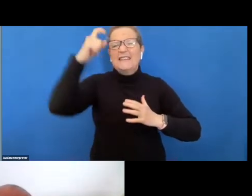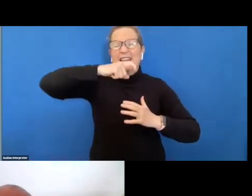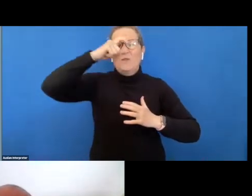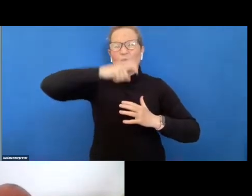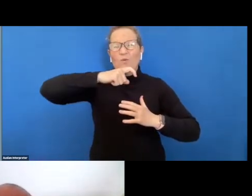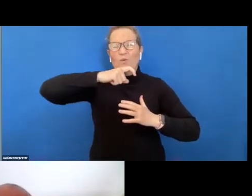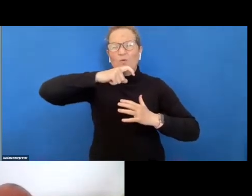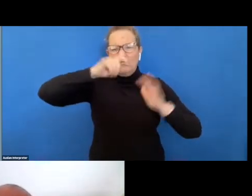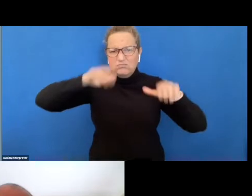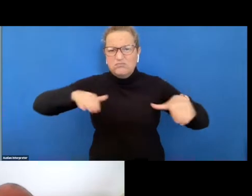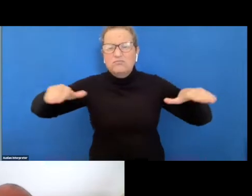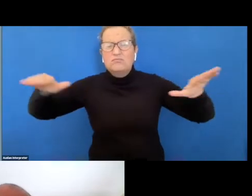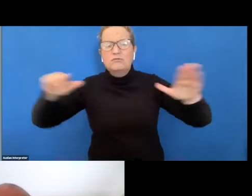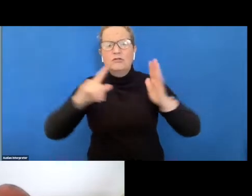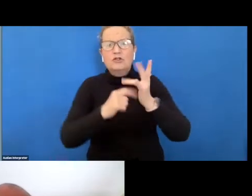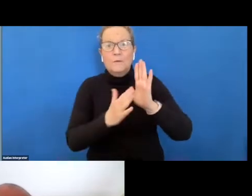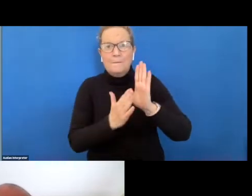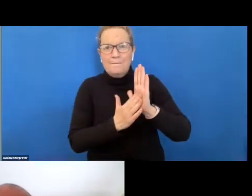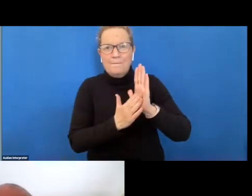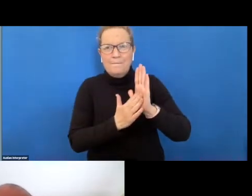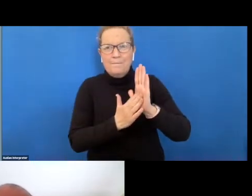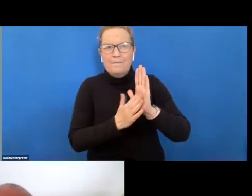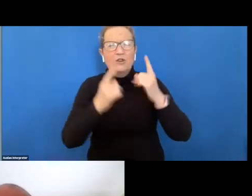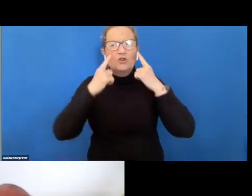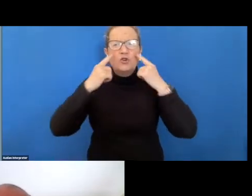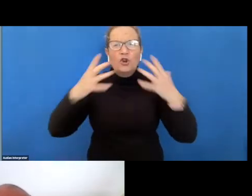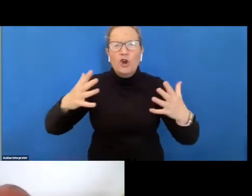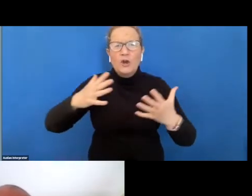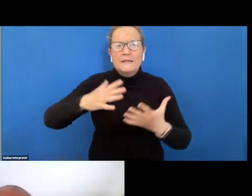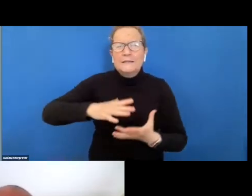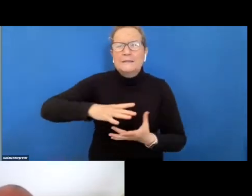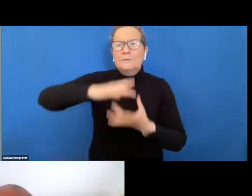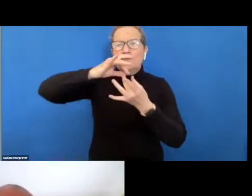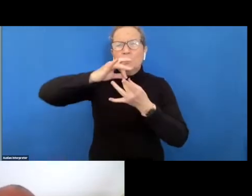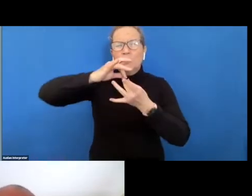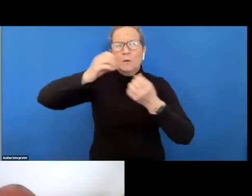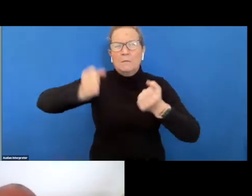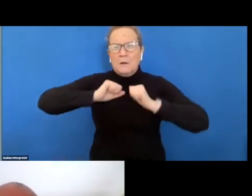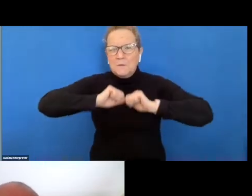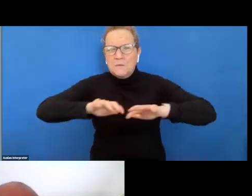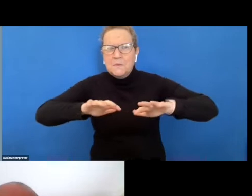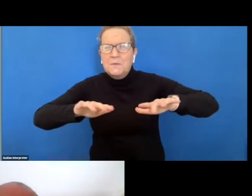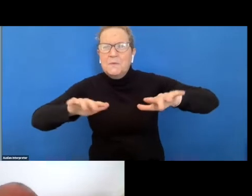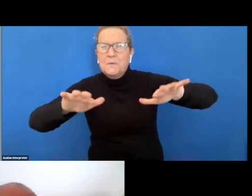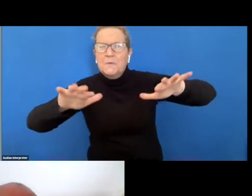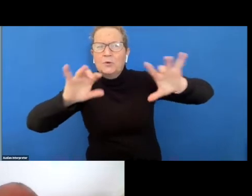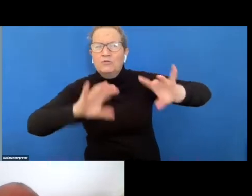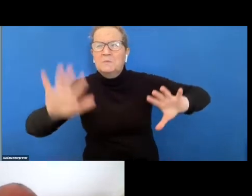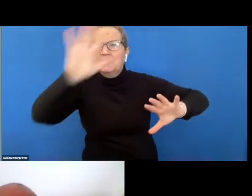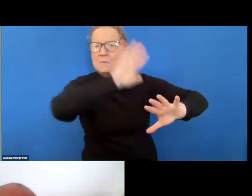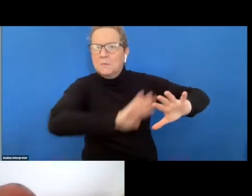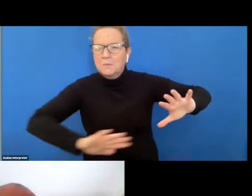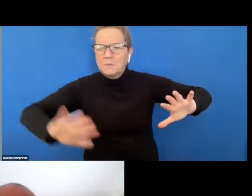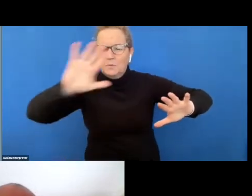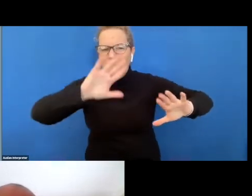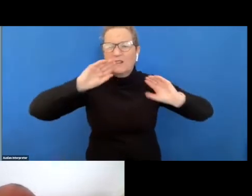bunjil represents spiritual powers throughout many parts of australia bunjil taught all the laws about life behavior